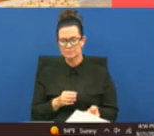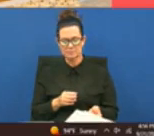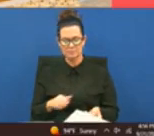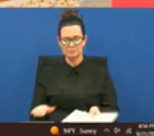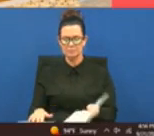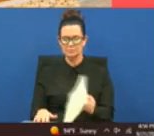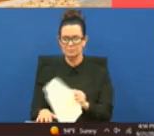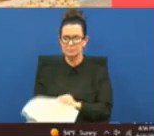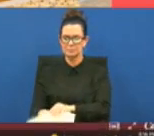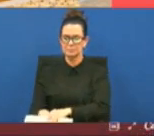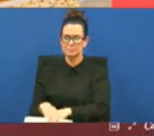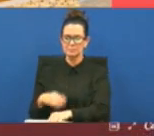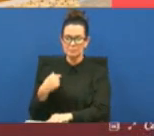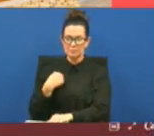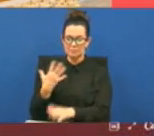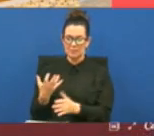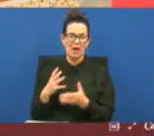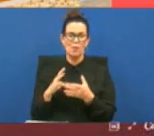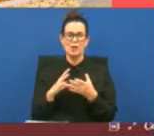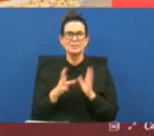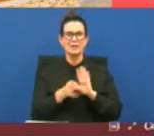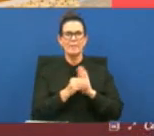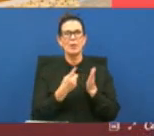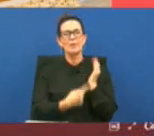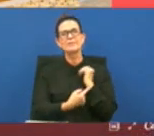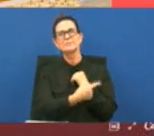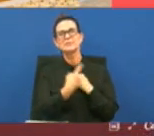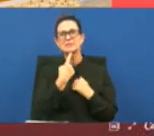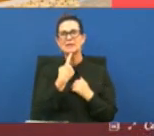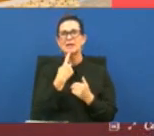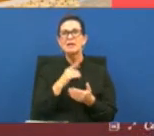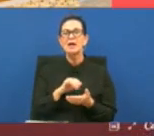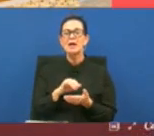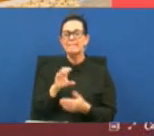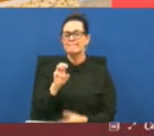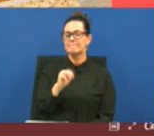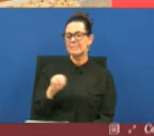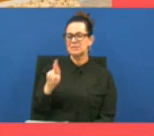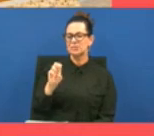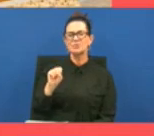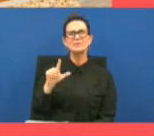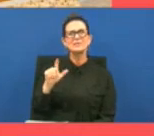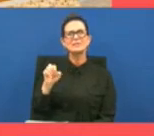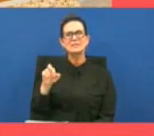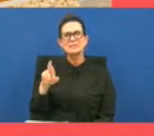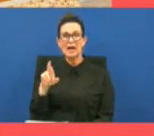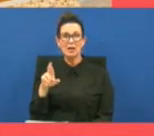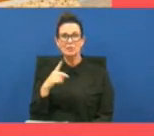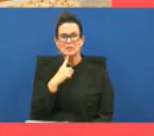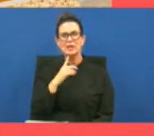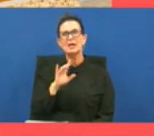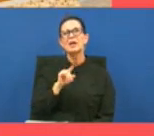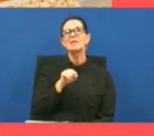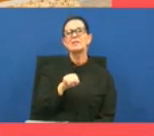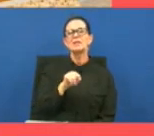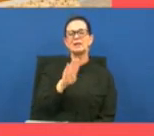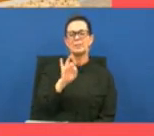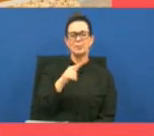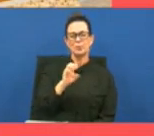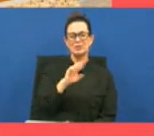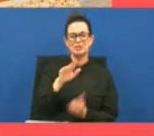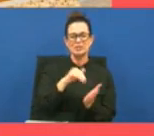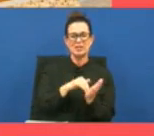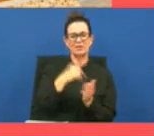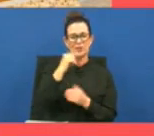i just want to echo the sentiments that our board chair um mr sider said is the fact that the bridge center for hope is the